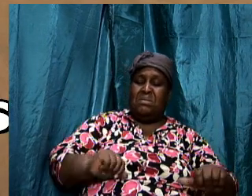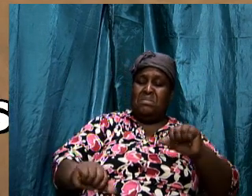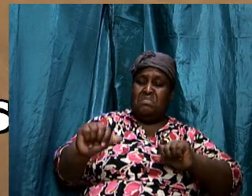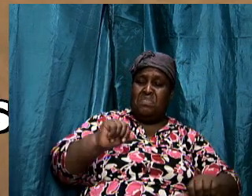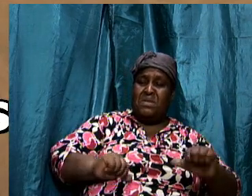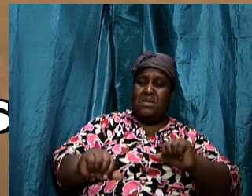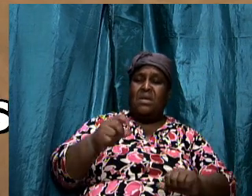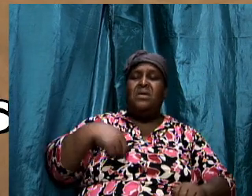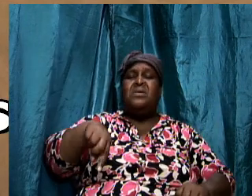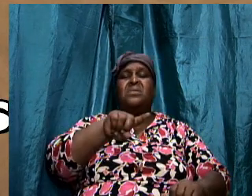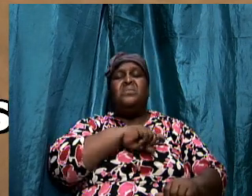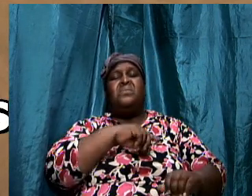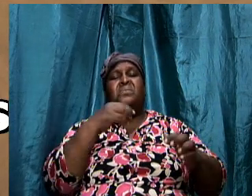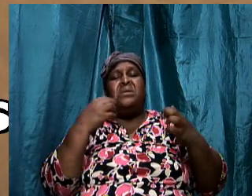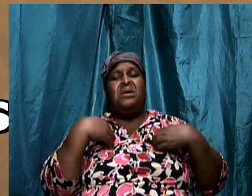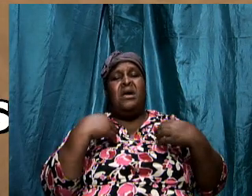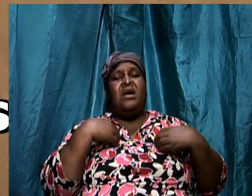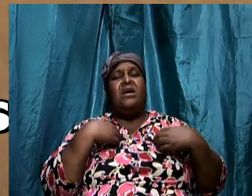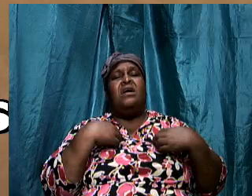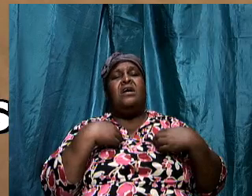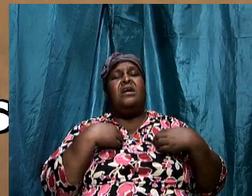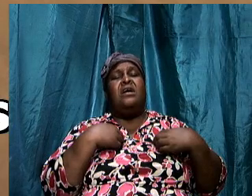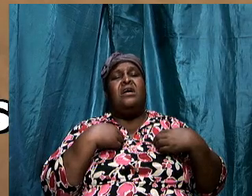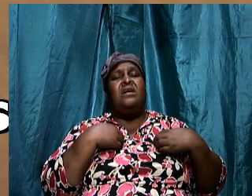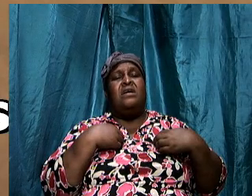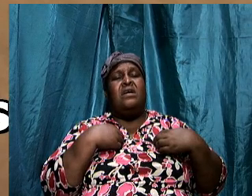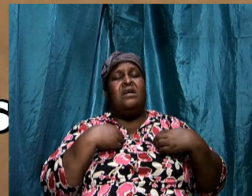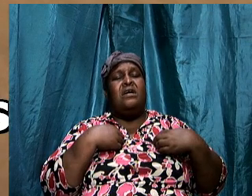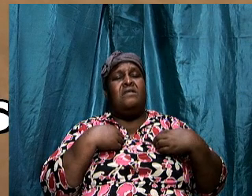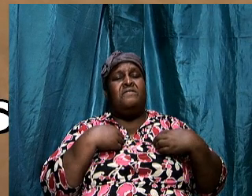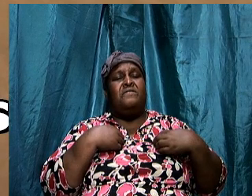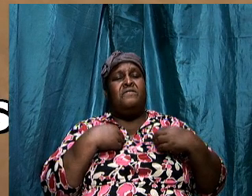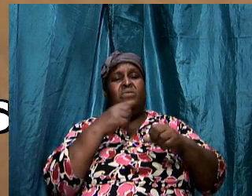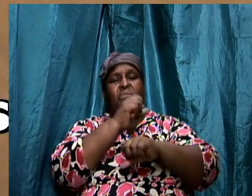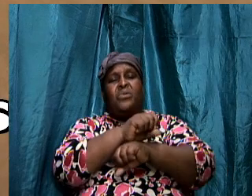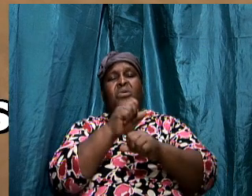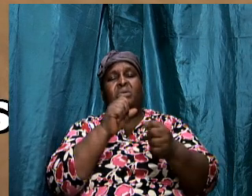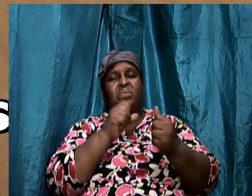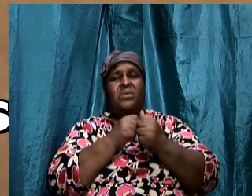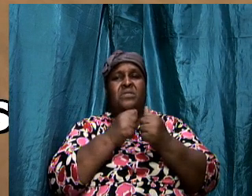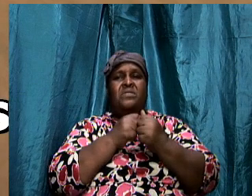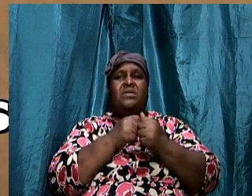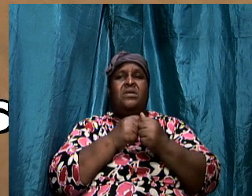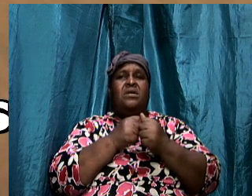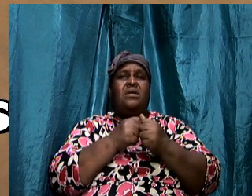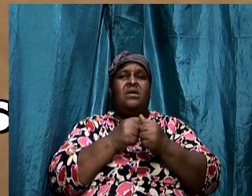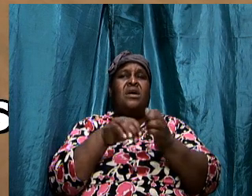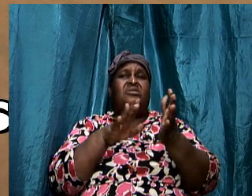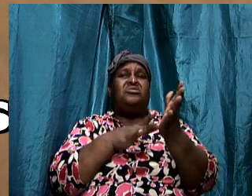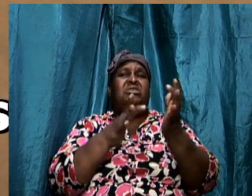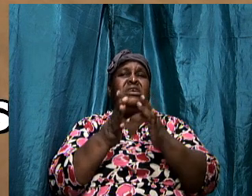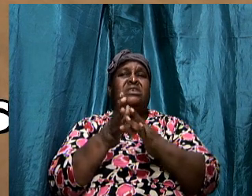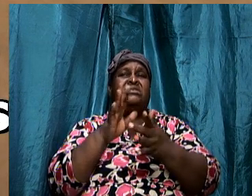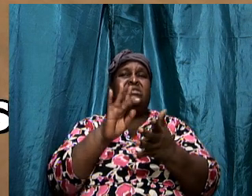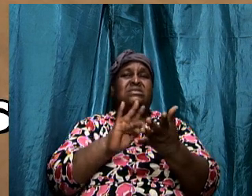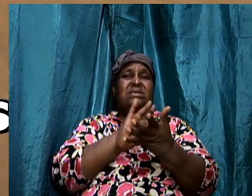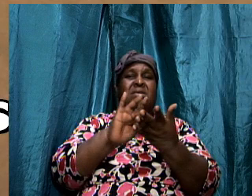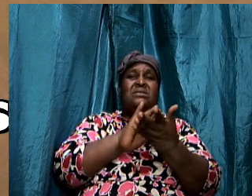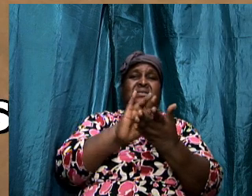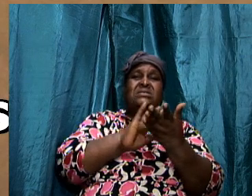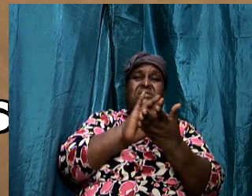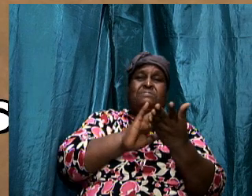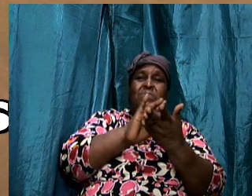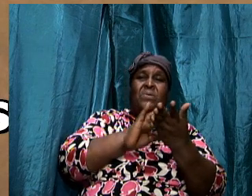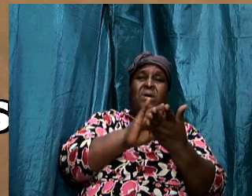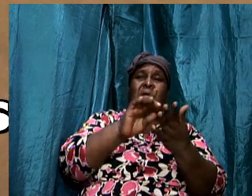deal with and here he's saying to the colossians the apostle paul he spoiled principalities and he spoiled powers